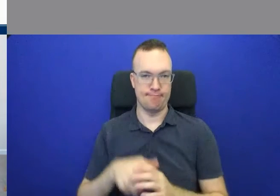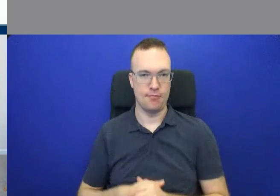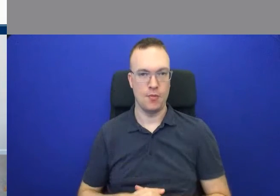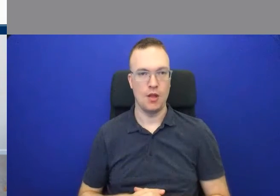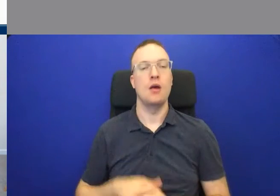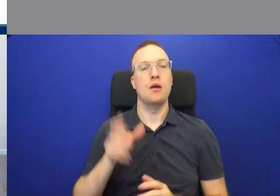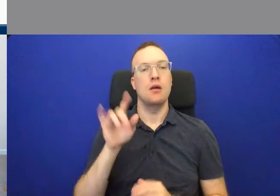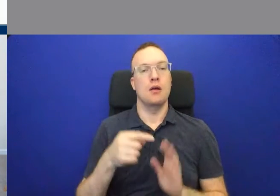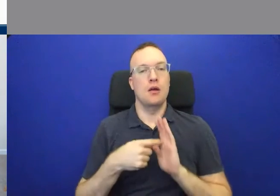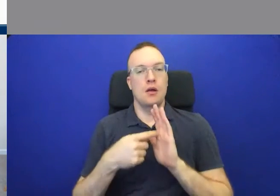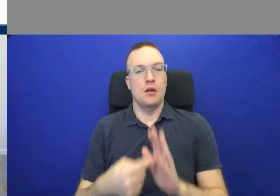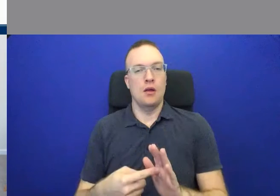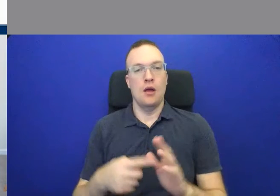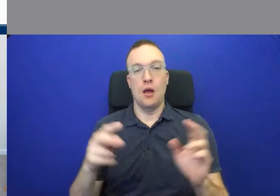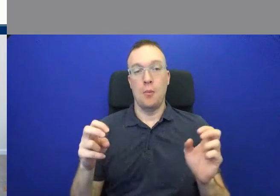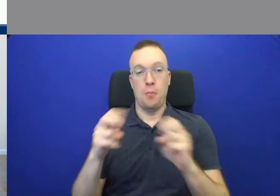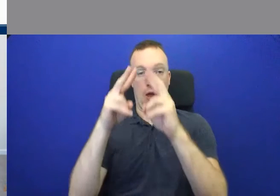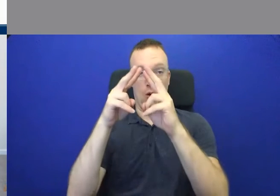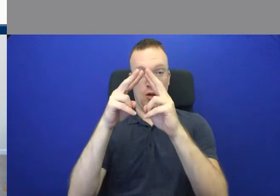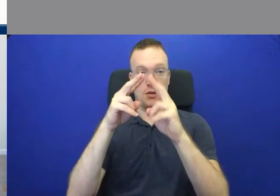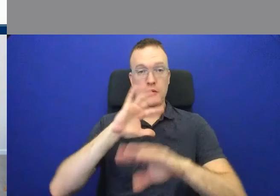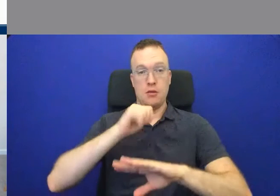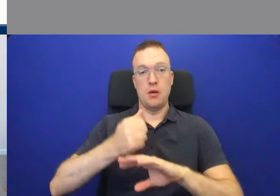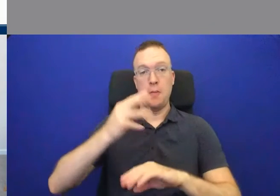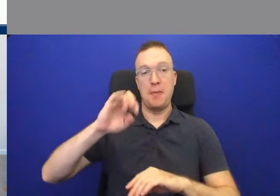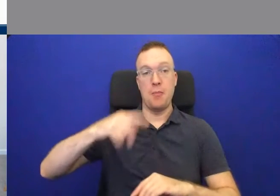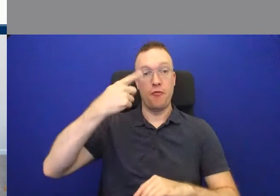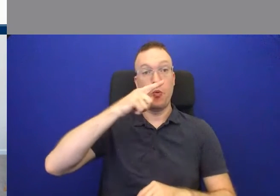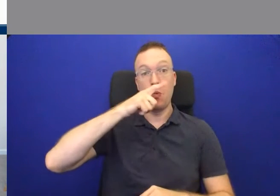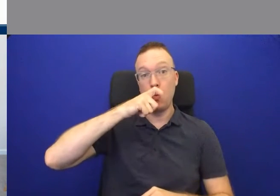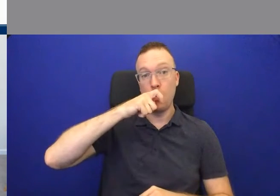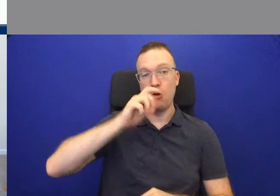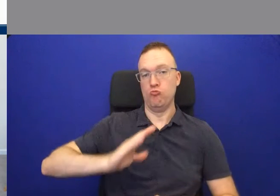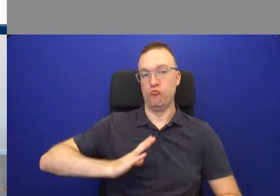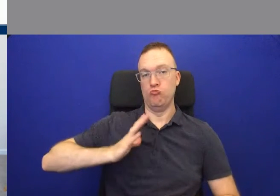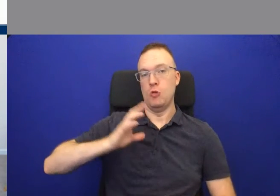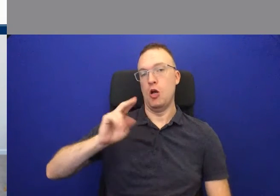indicate that Paris is creating this map for a nobleman.